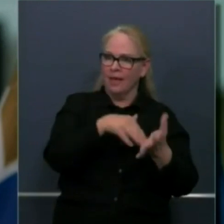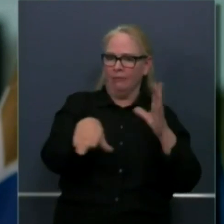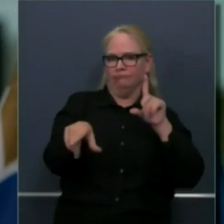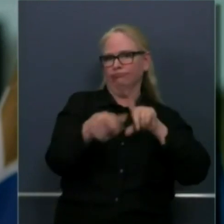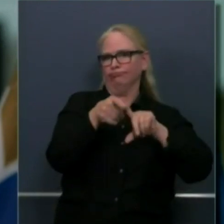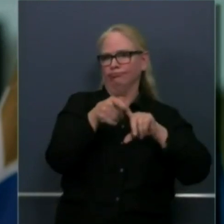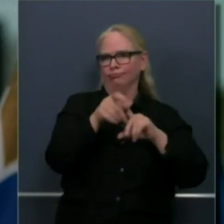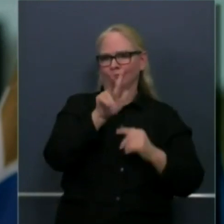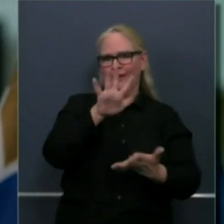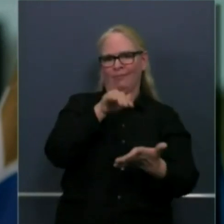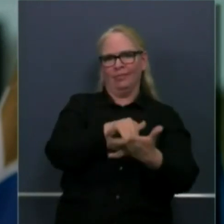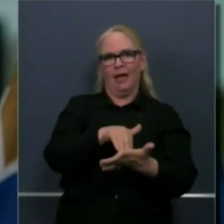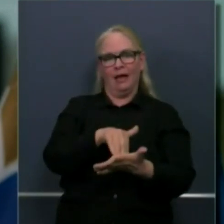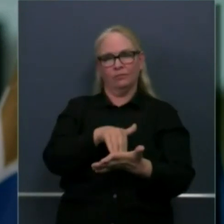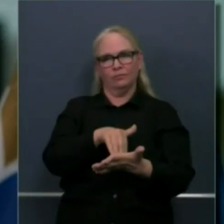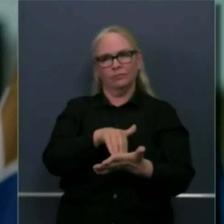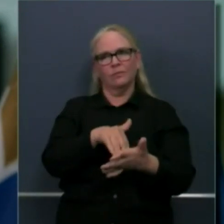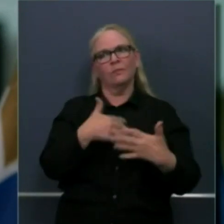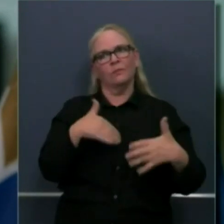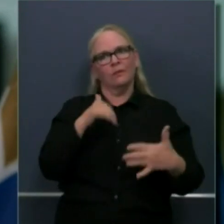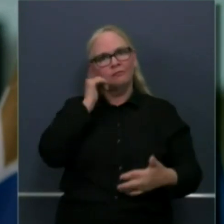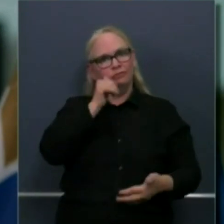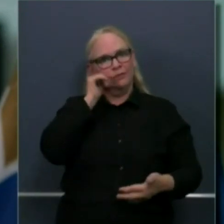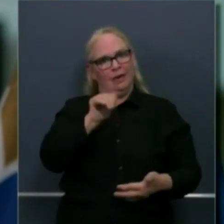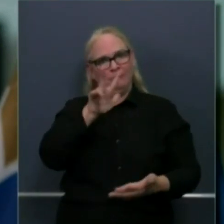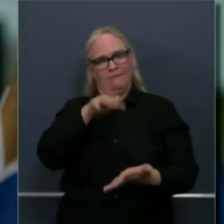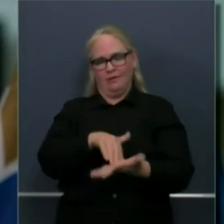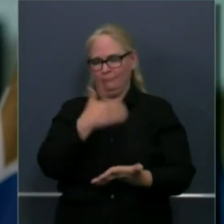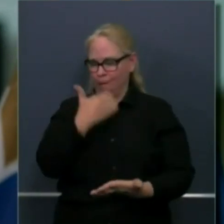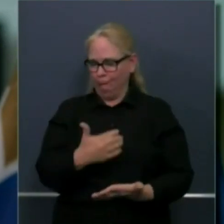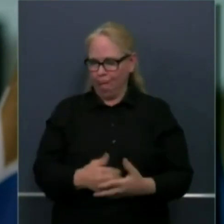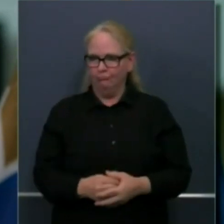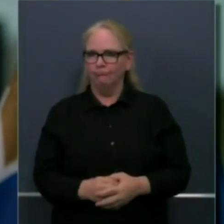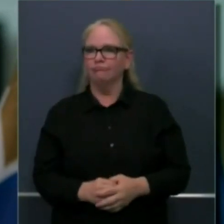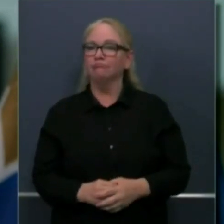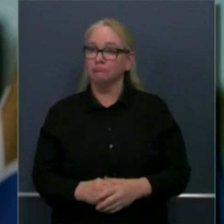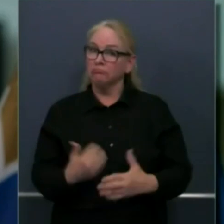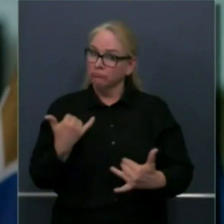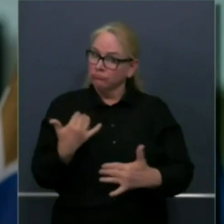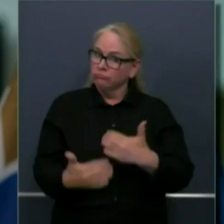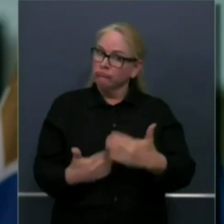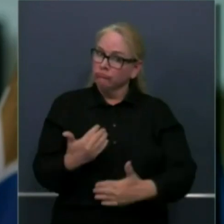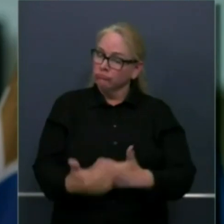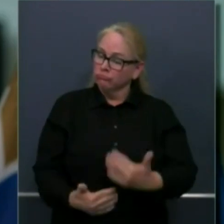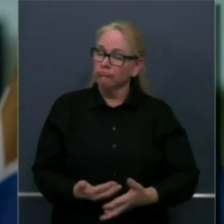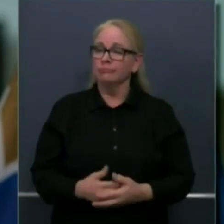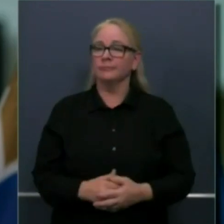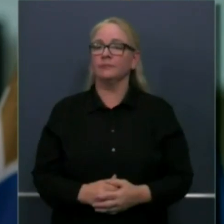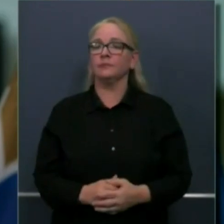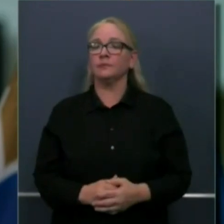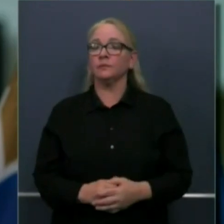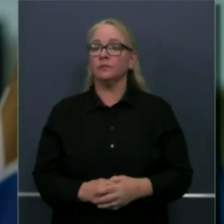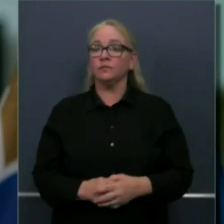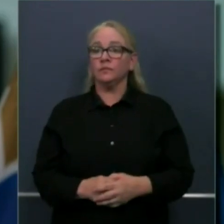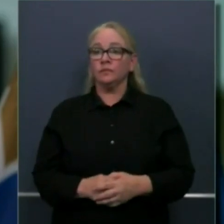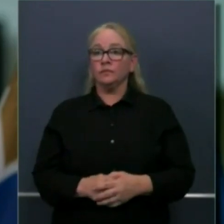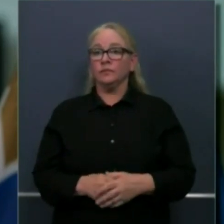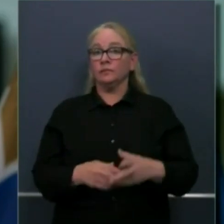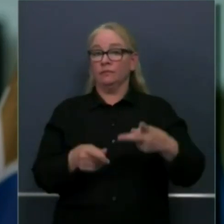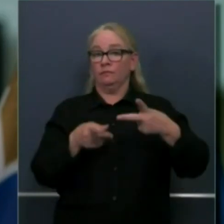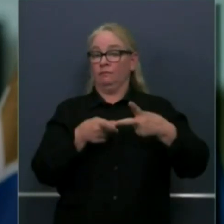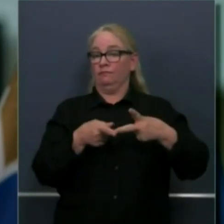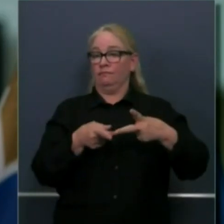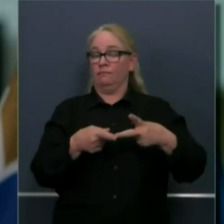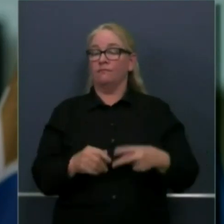on a daily basis on average so making progress. The second commitment we made to you is that's